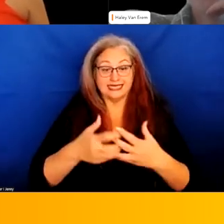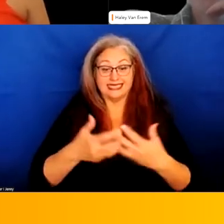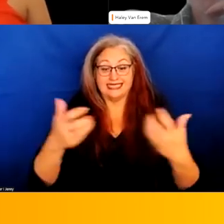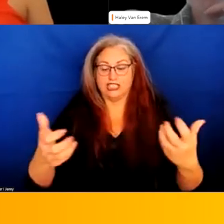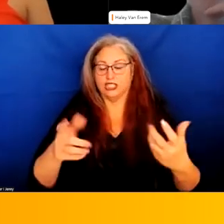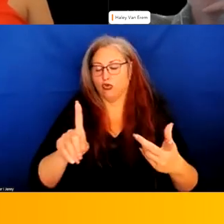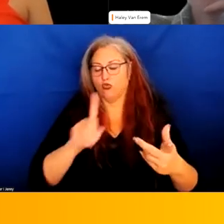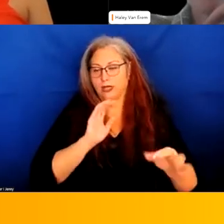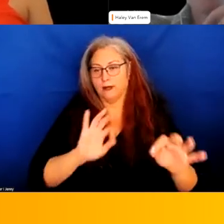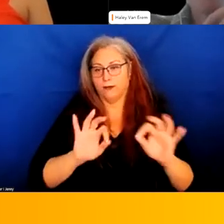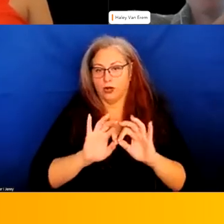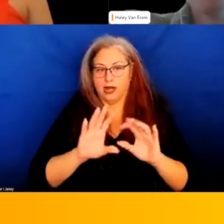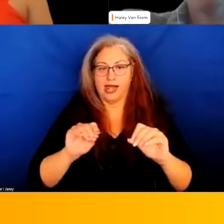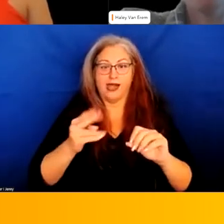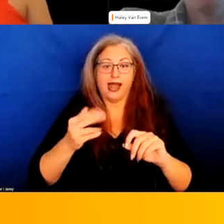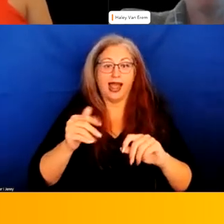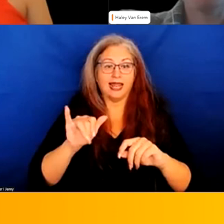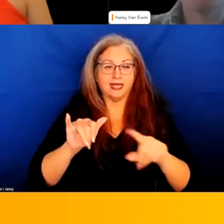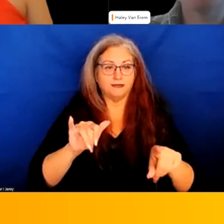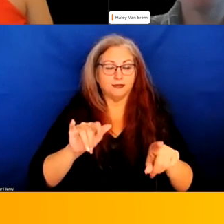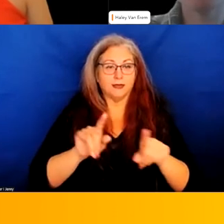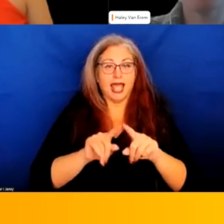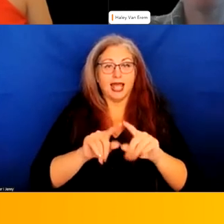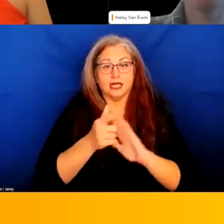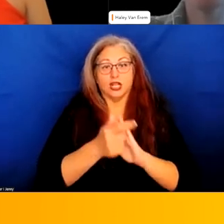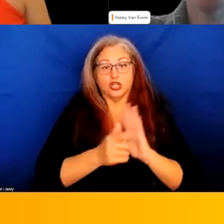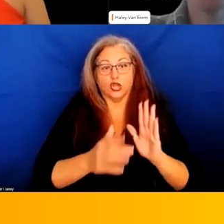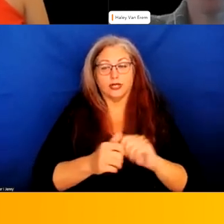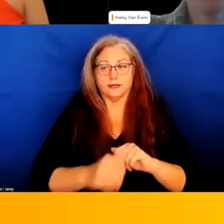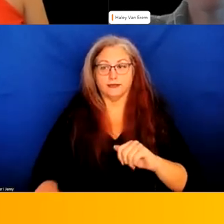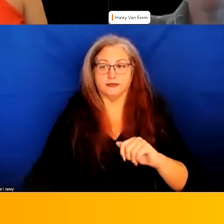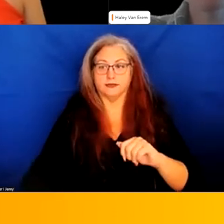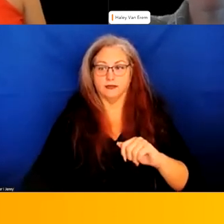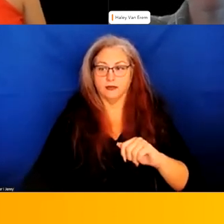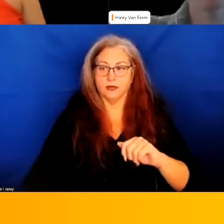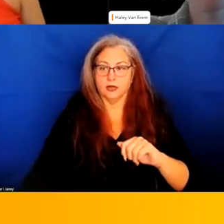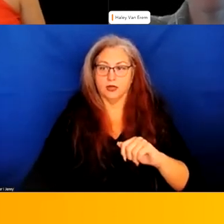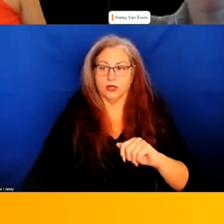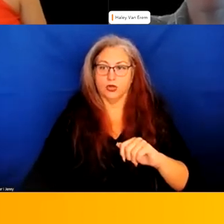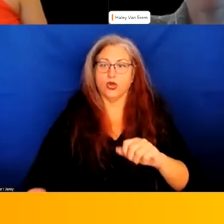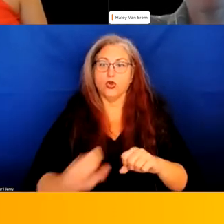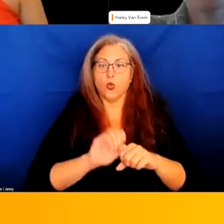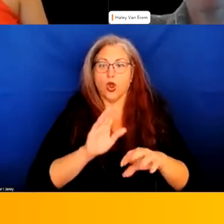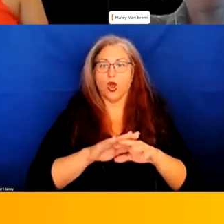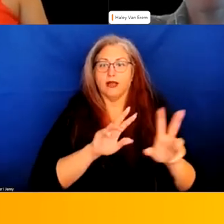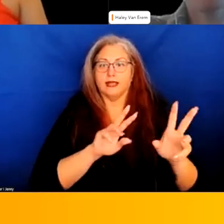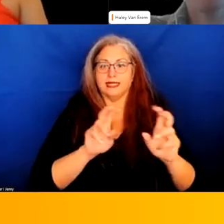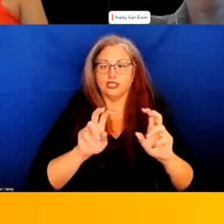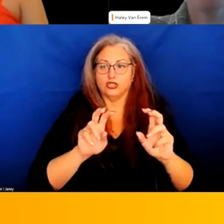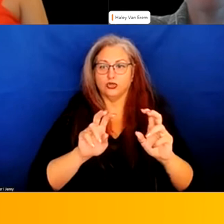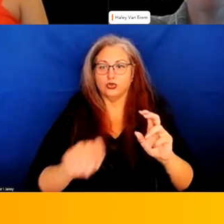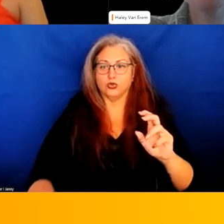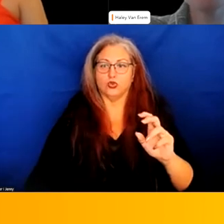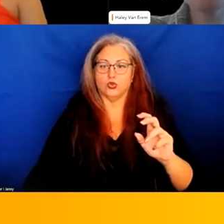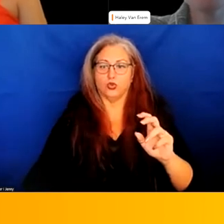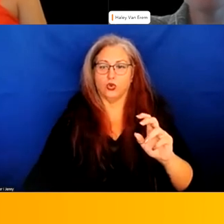thank you and haley um as an attorney um who works on these issues from a civil rights capacity for the u.s